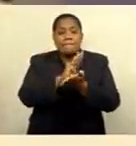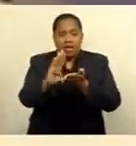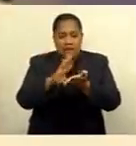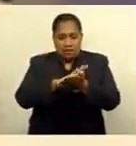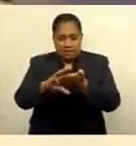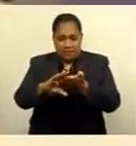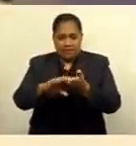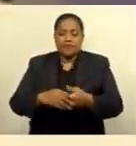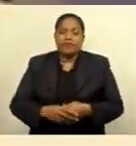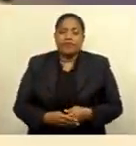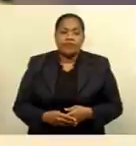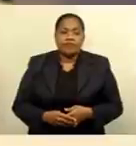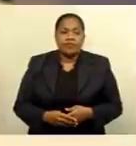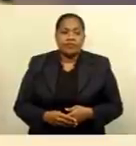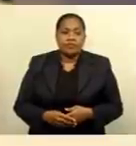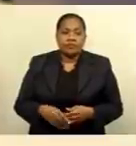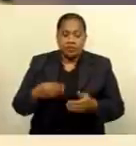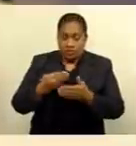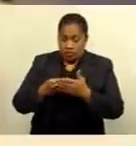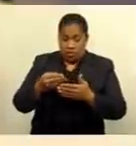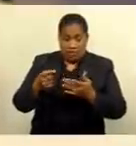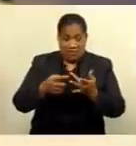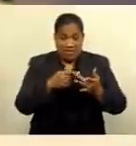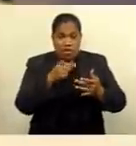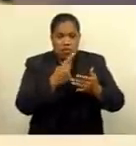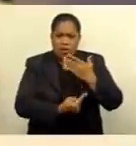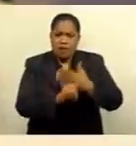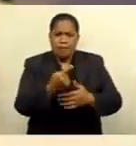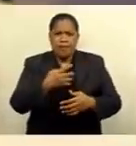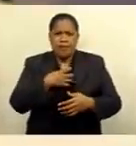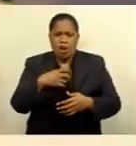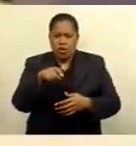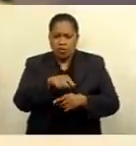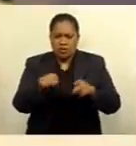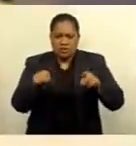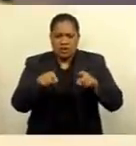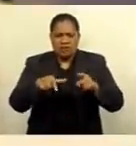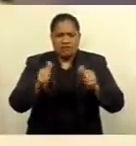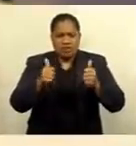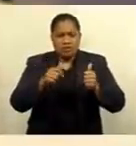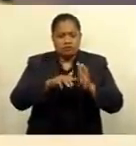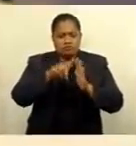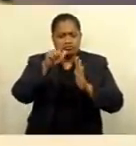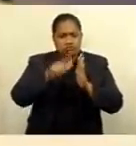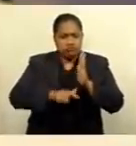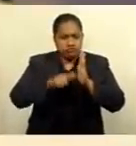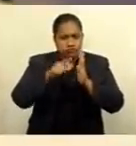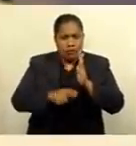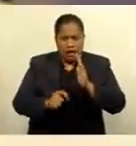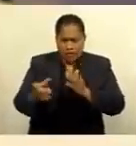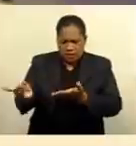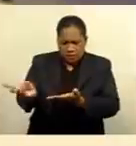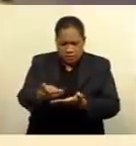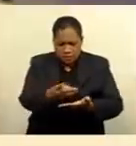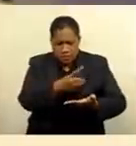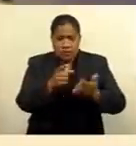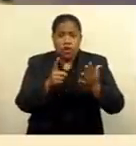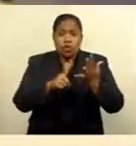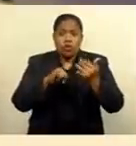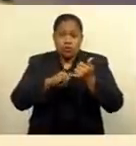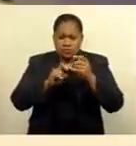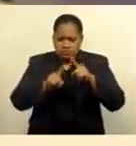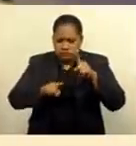On Wall Street, main indexes finished lower last week after data showed persistent U.S. inflation offset